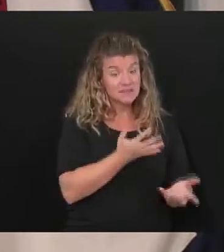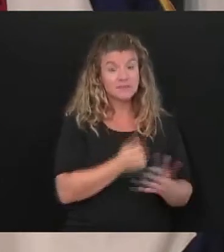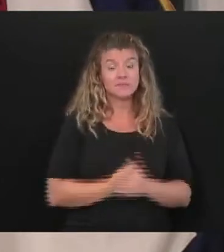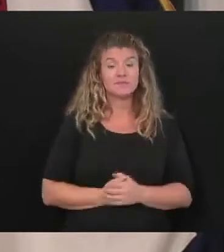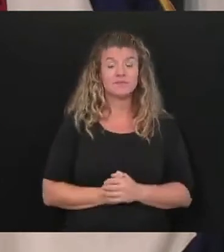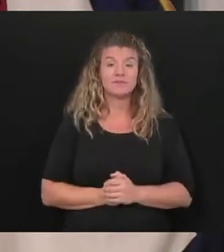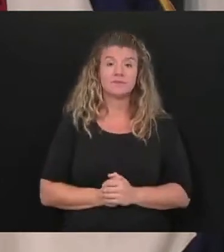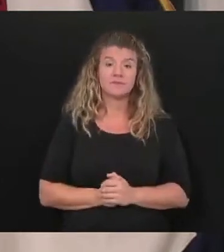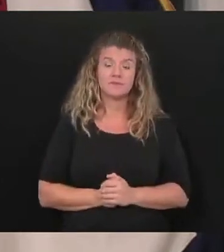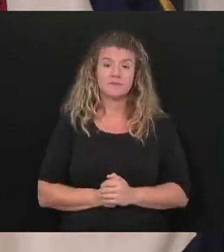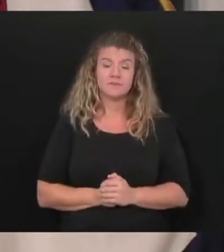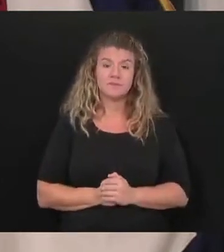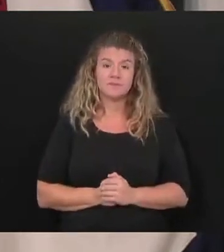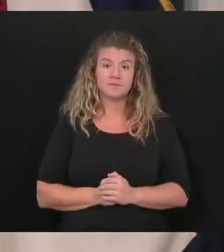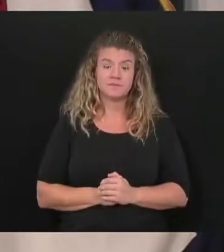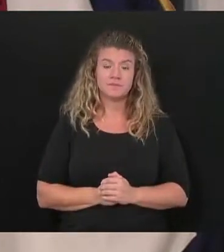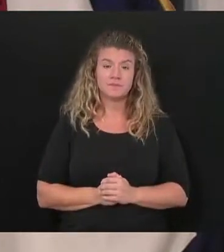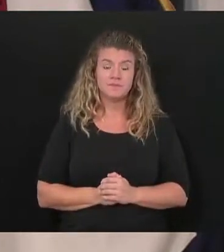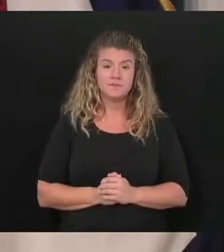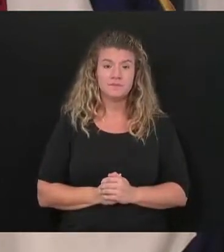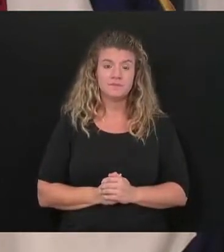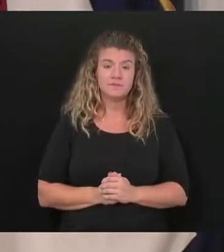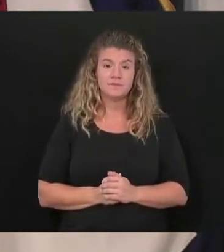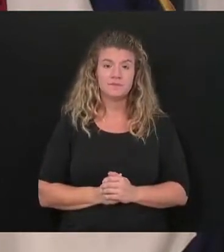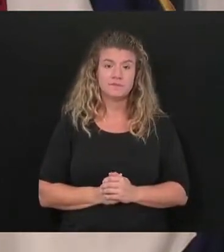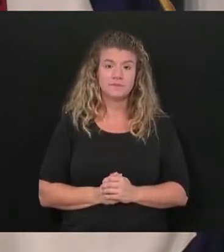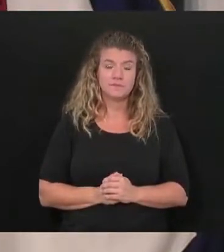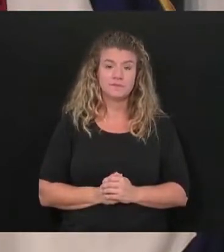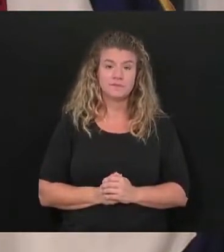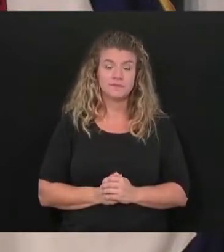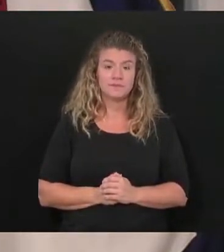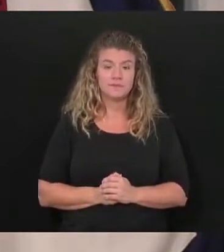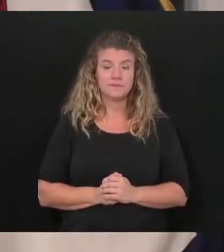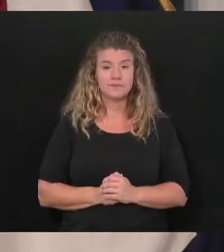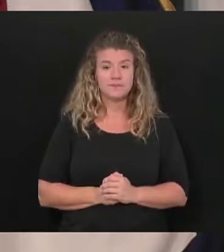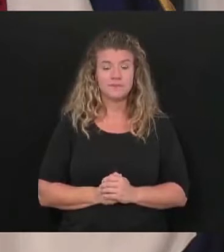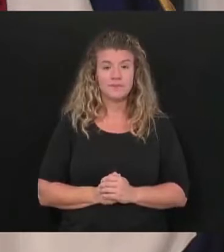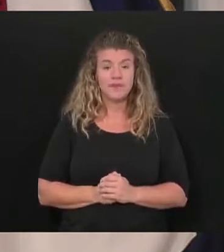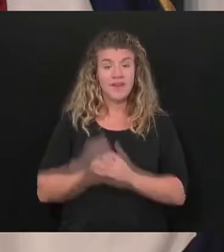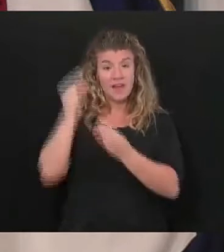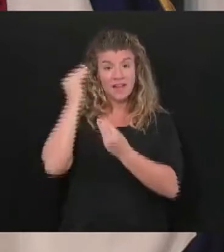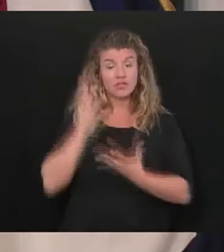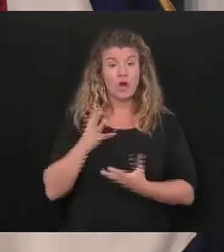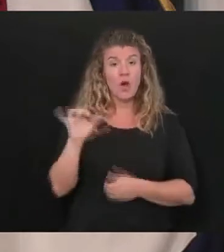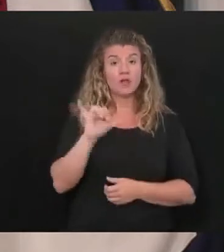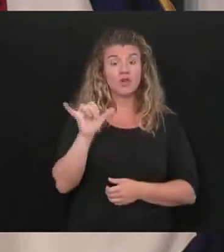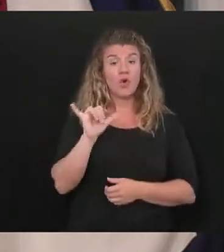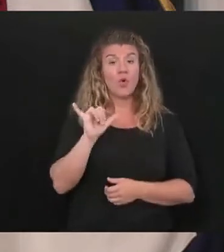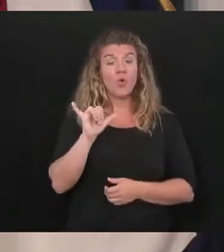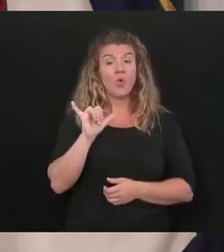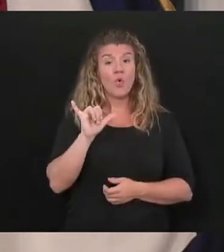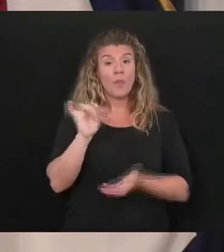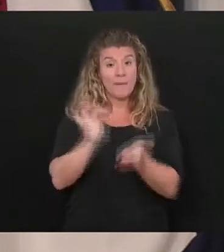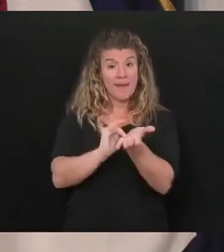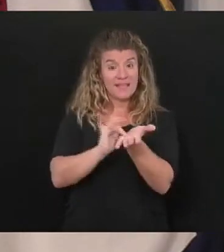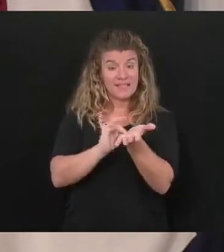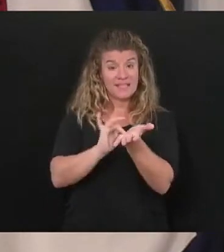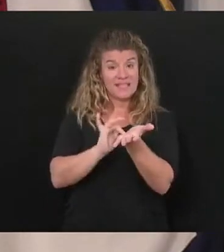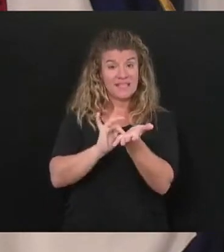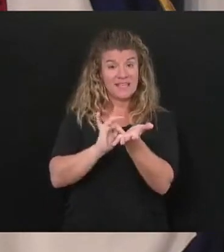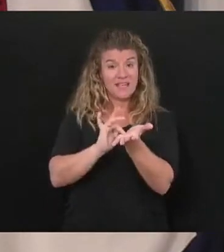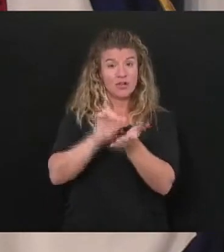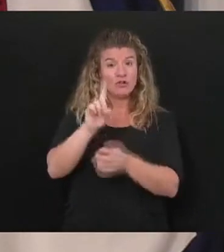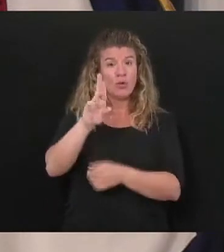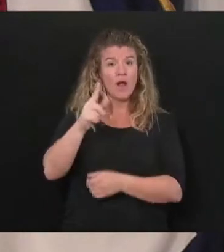Also in addition to that you know they also told us that the the drug remdesivir I